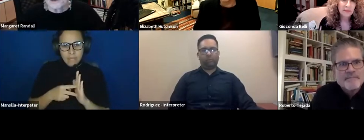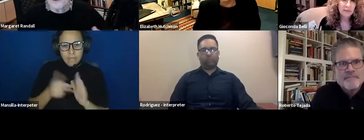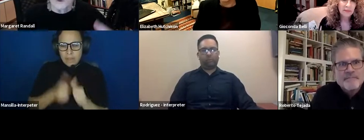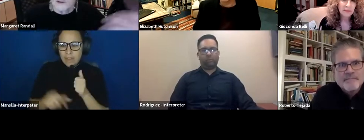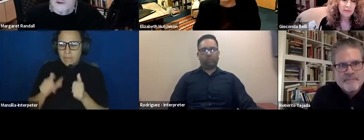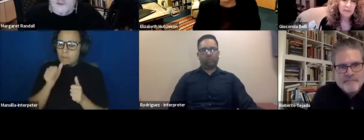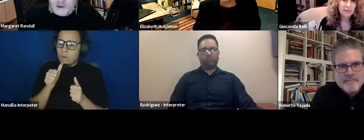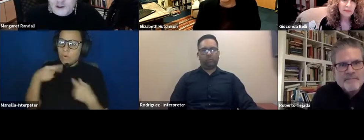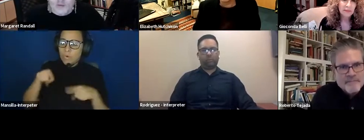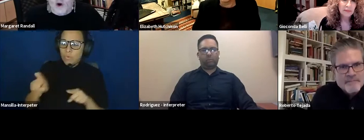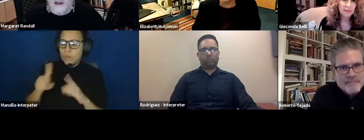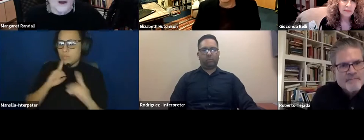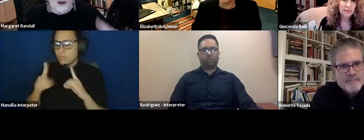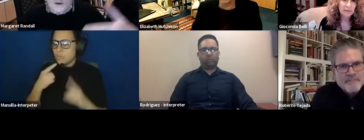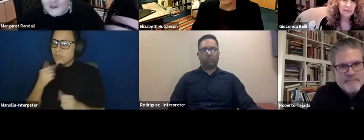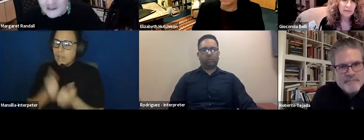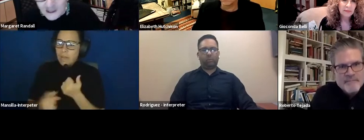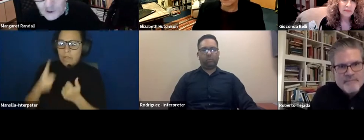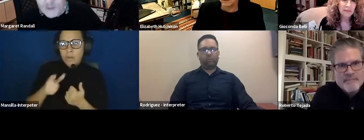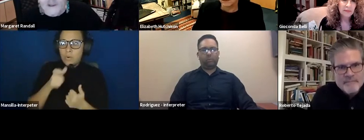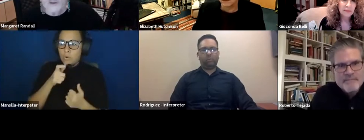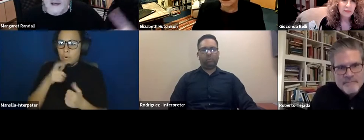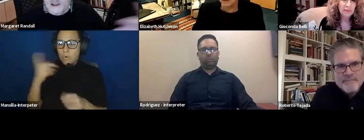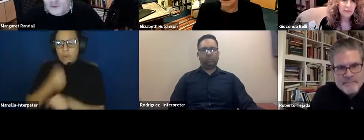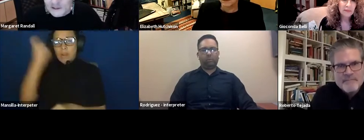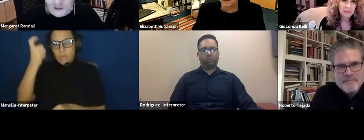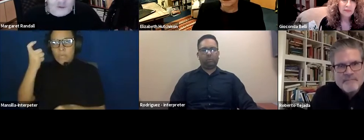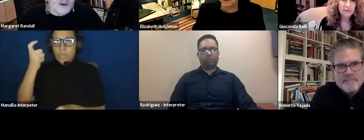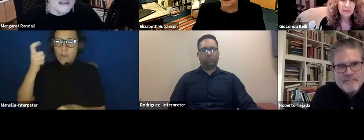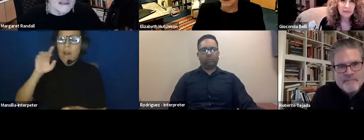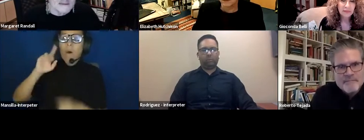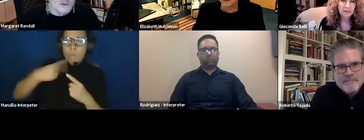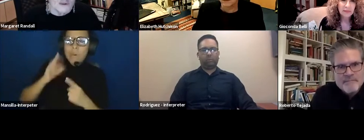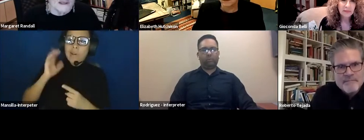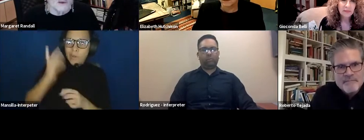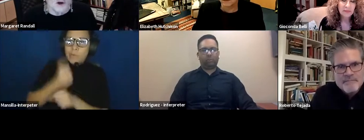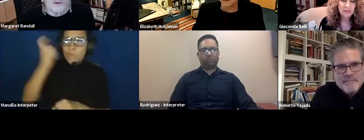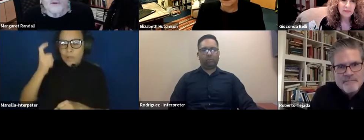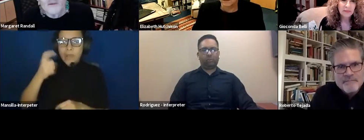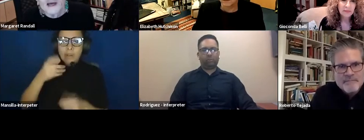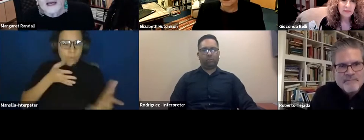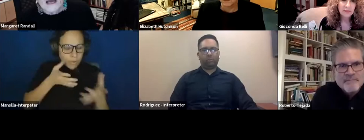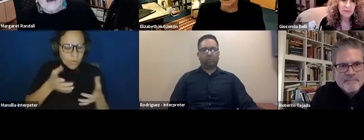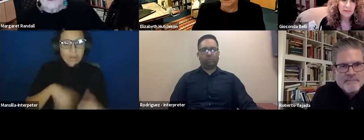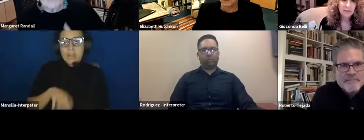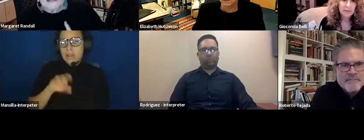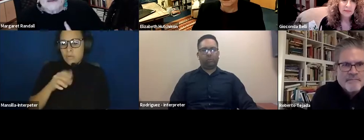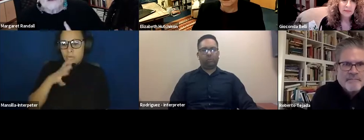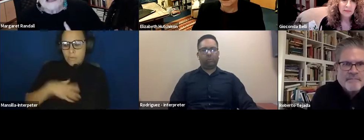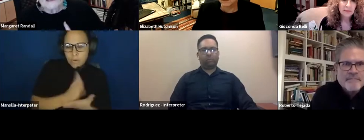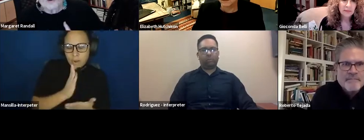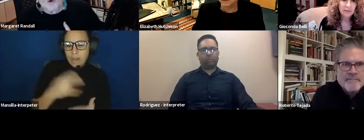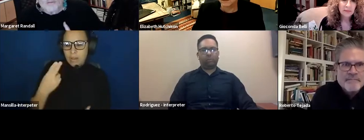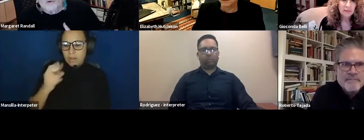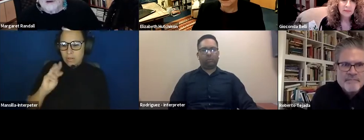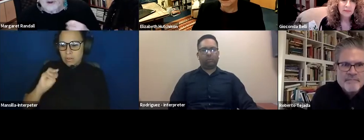the discourse, well, when the revolution is won, we'll deal with women's rights, or we'll deal with racism, or we'll deal with homophobia. But we didn't